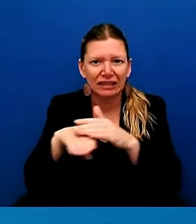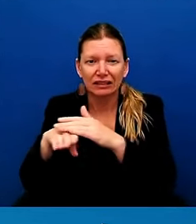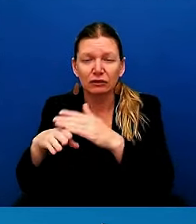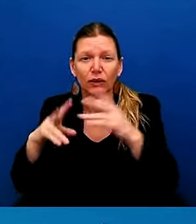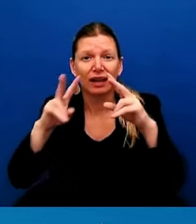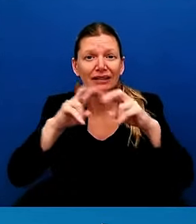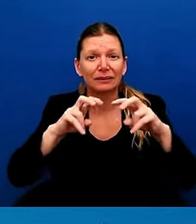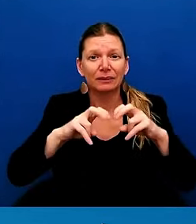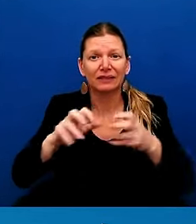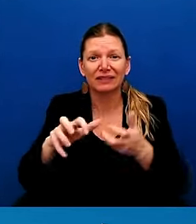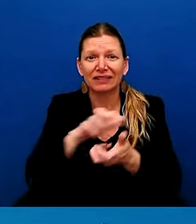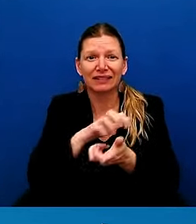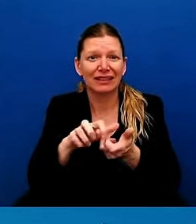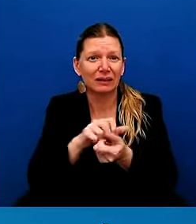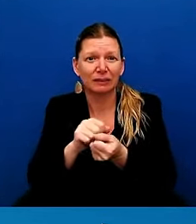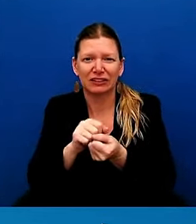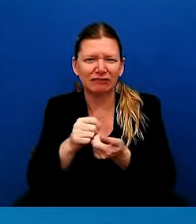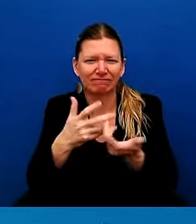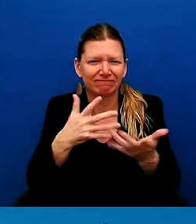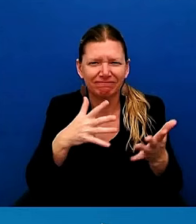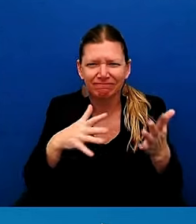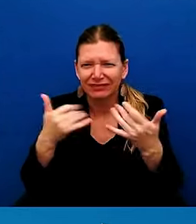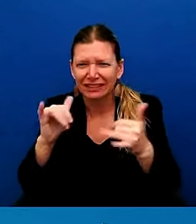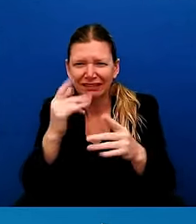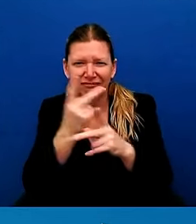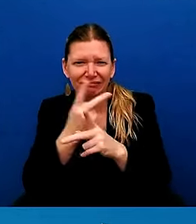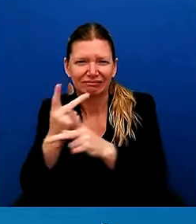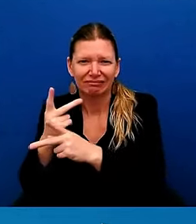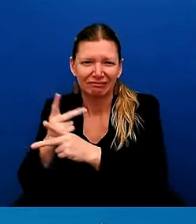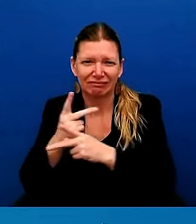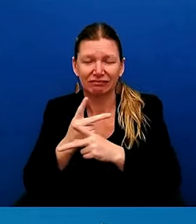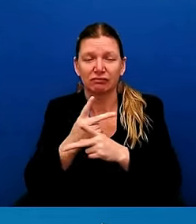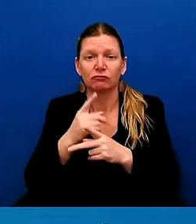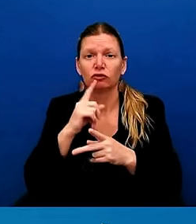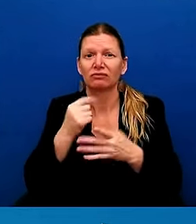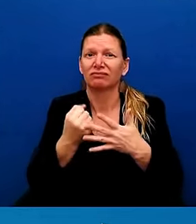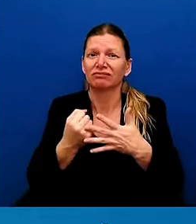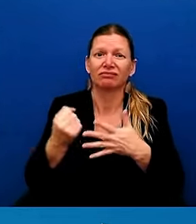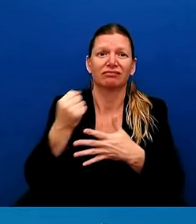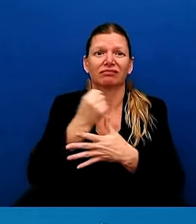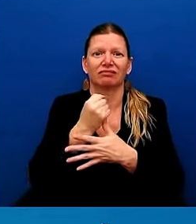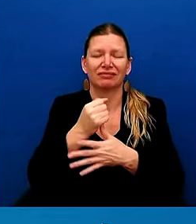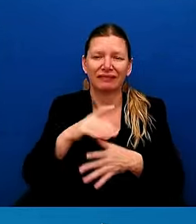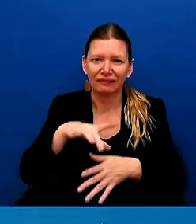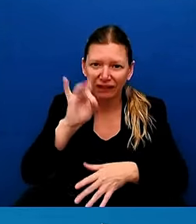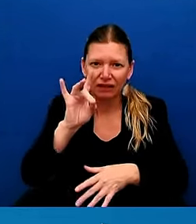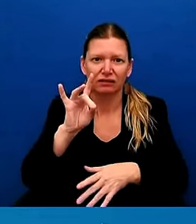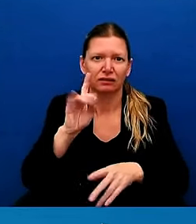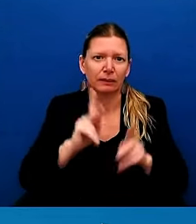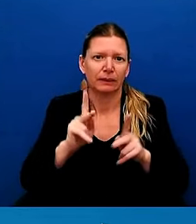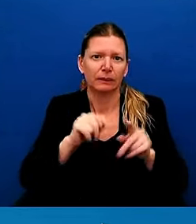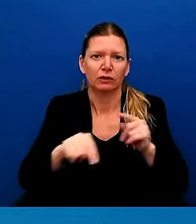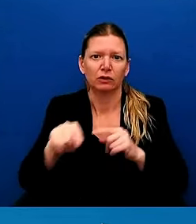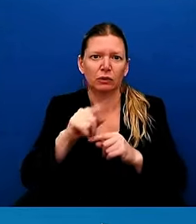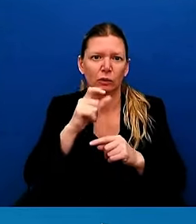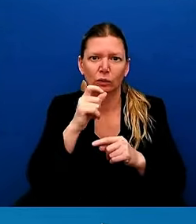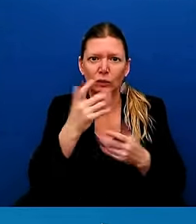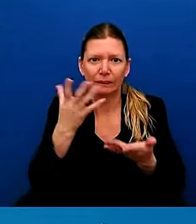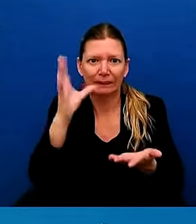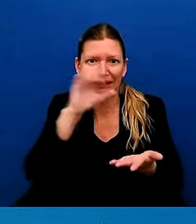highest priority is to locate and determine individuals, people who are in need, and making sure we're getting to them as quickly as possible.